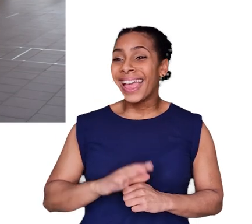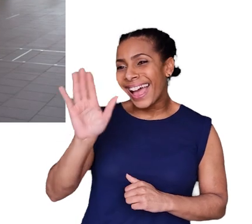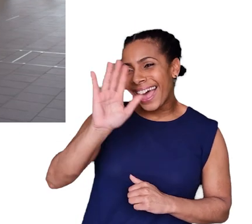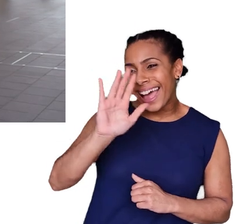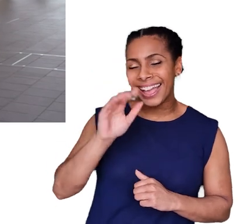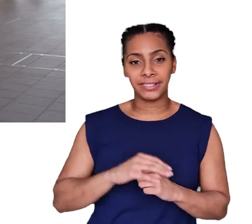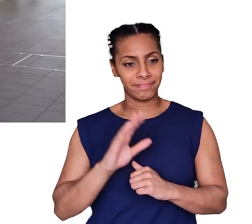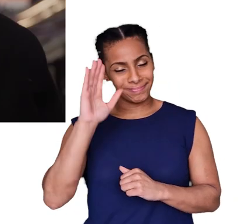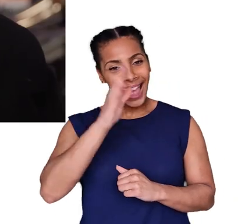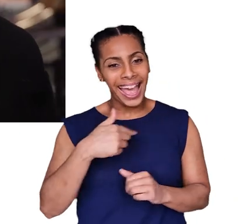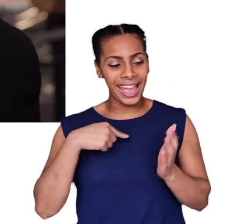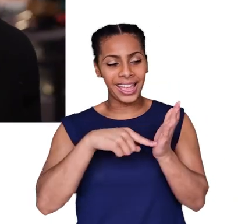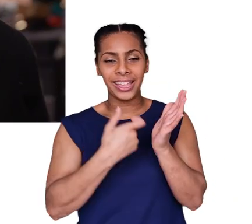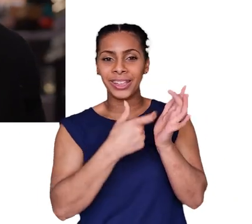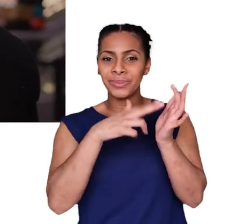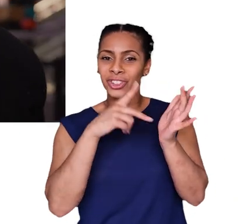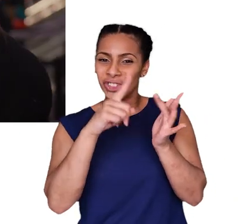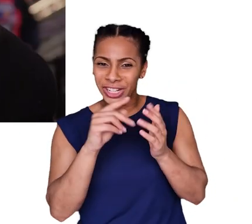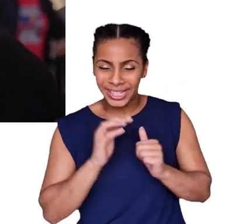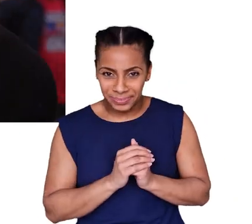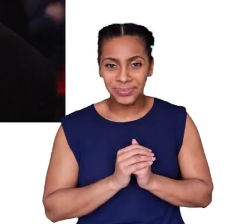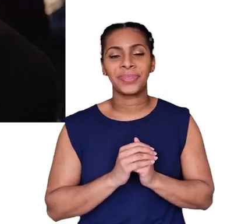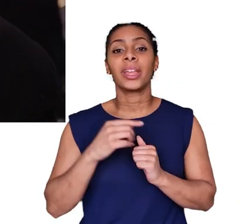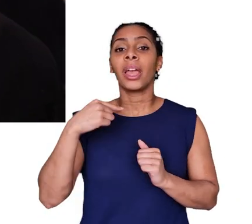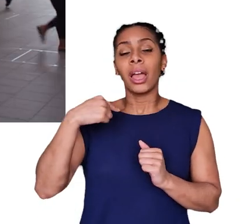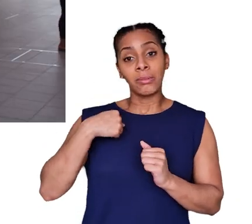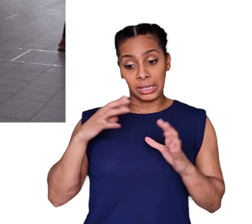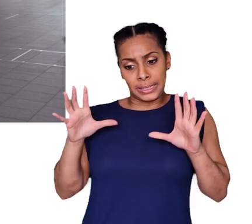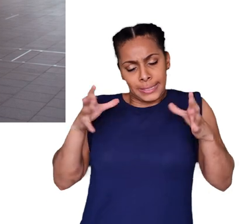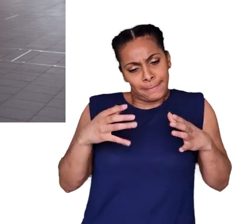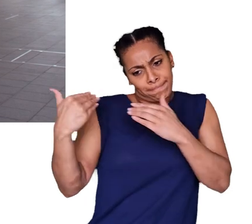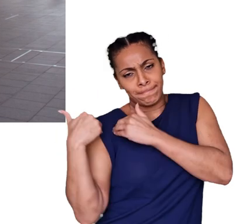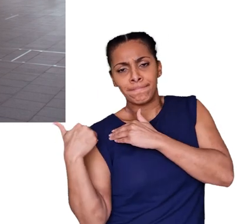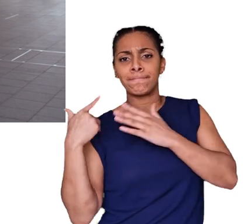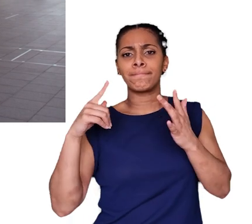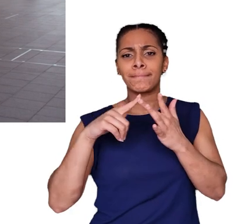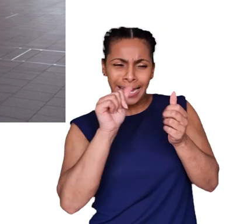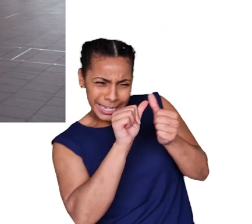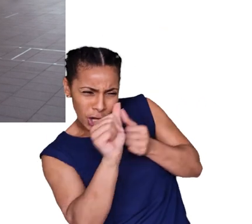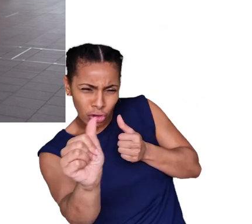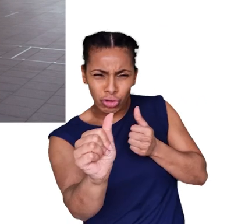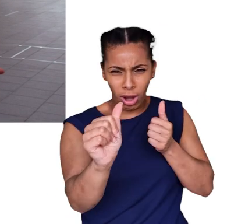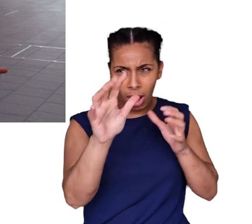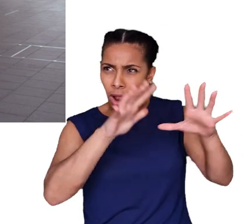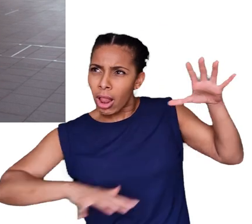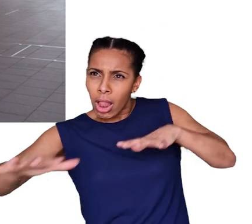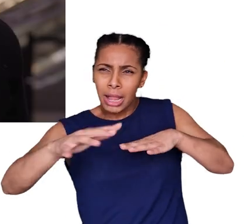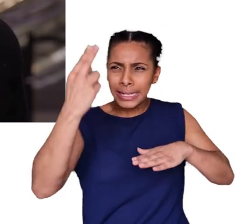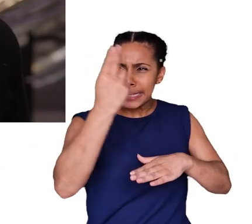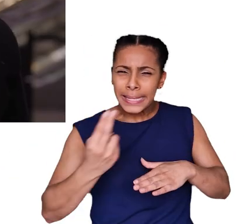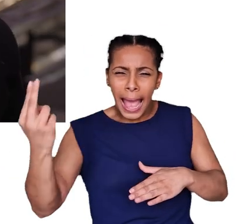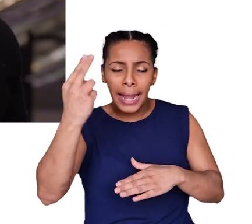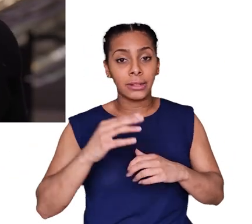Hi. Hello. I'm Trini. I'm an architect from Grimshaw Architects. My team was looking into industrial design part of the station.